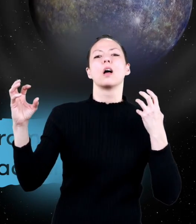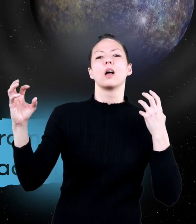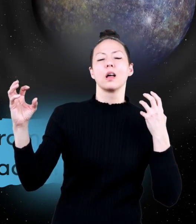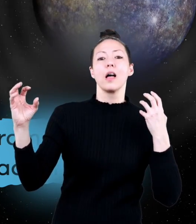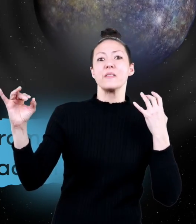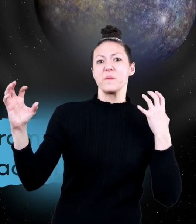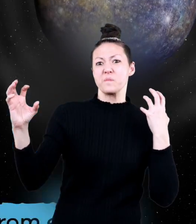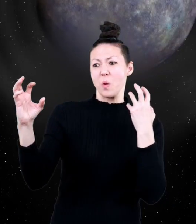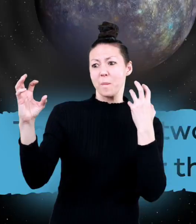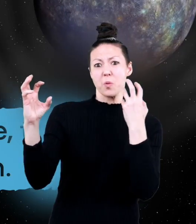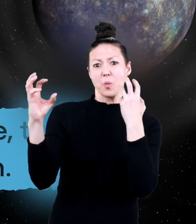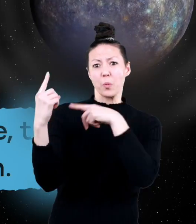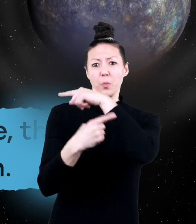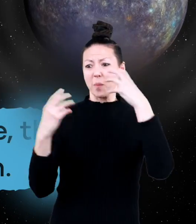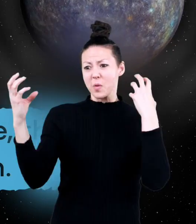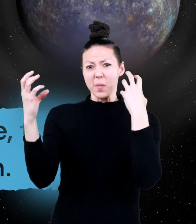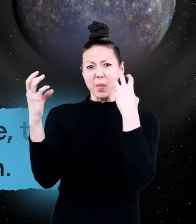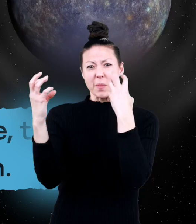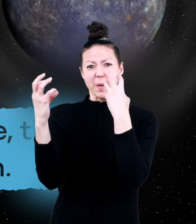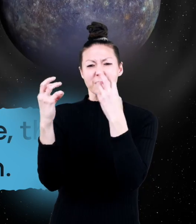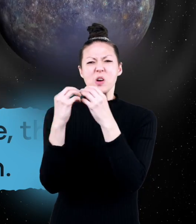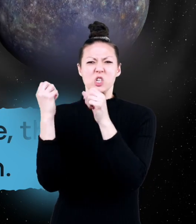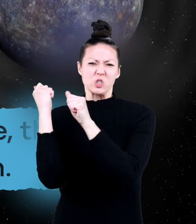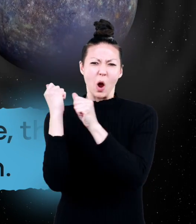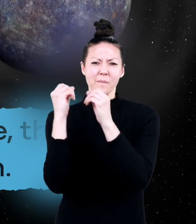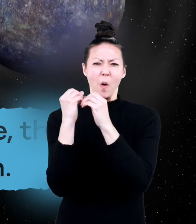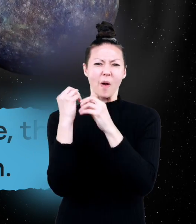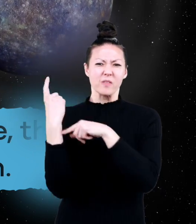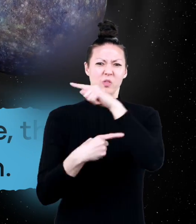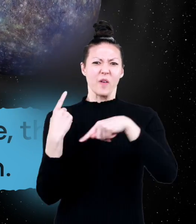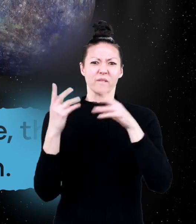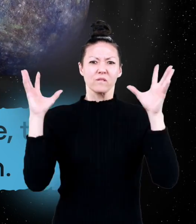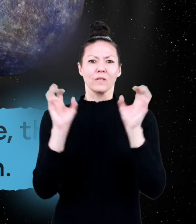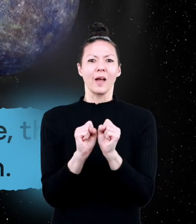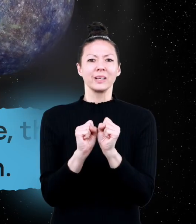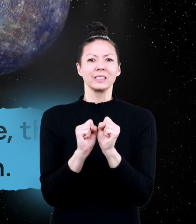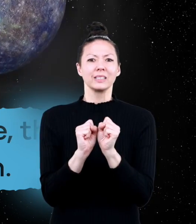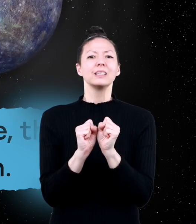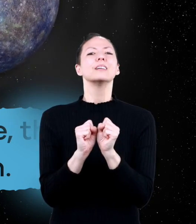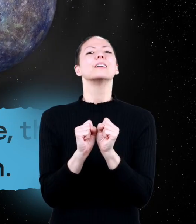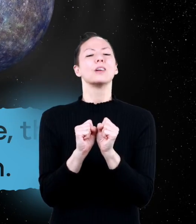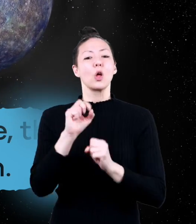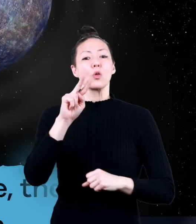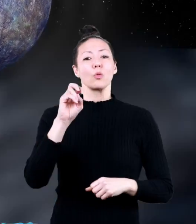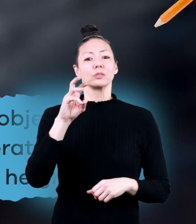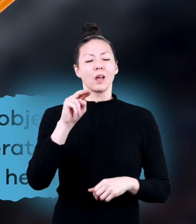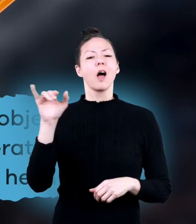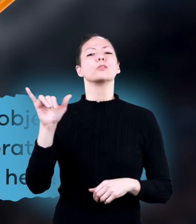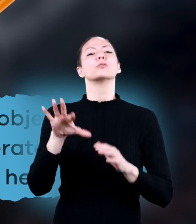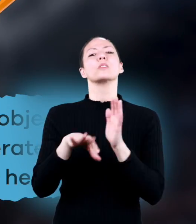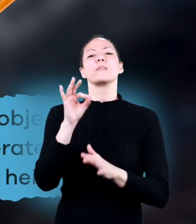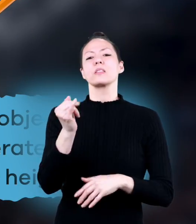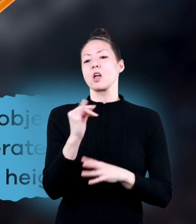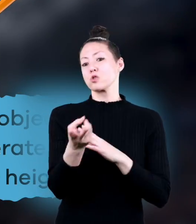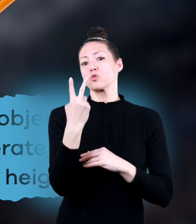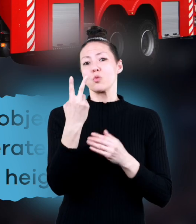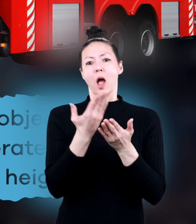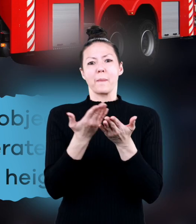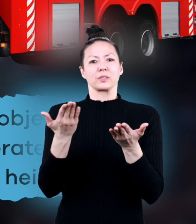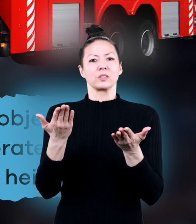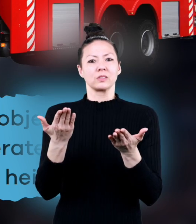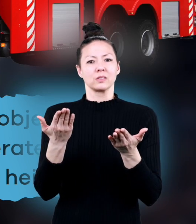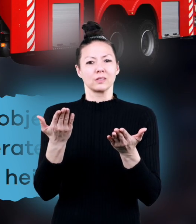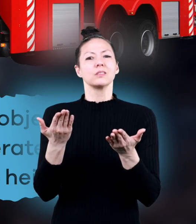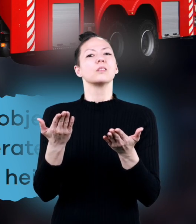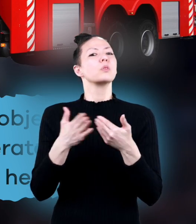attraction. The closer two objects are, the greater the attraction. Newton also discovered